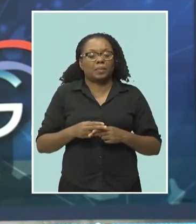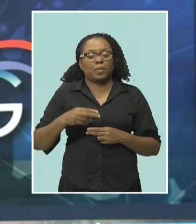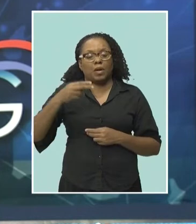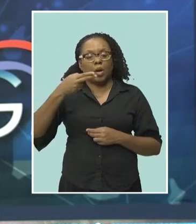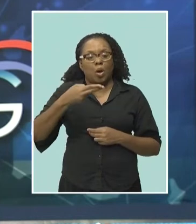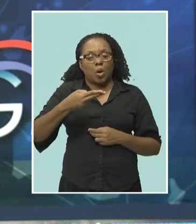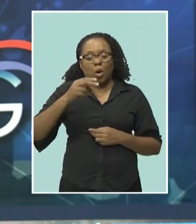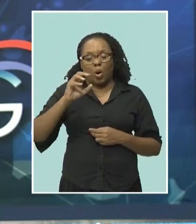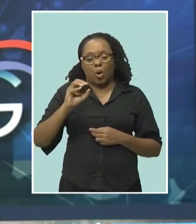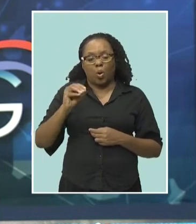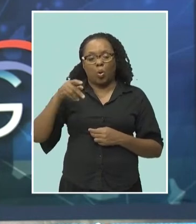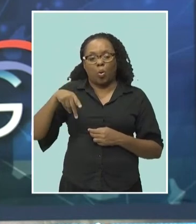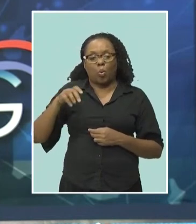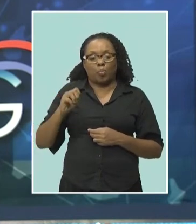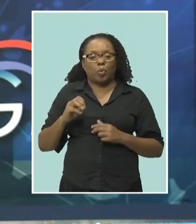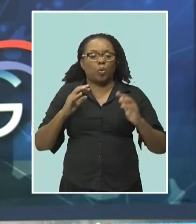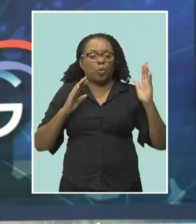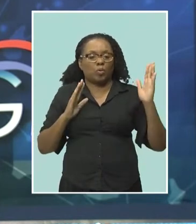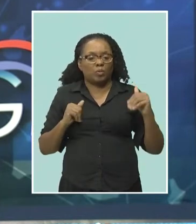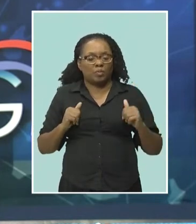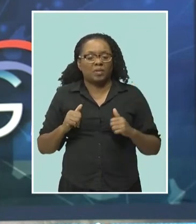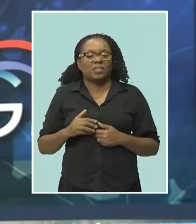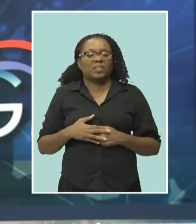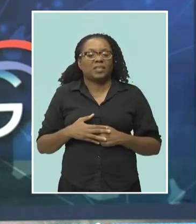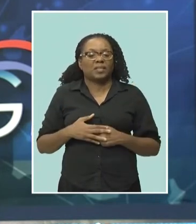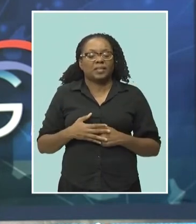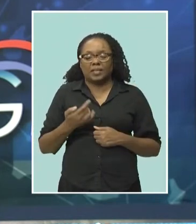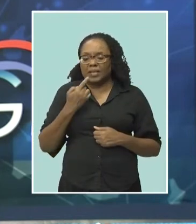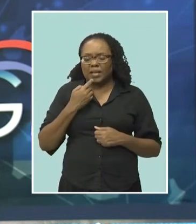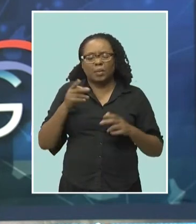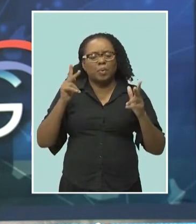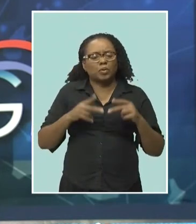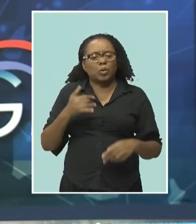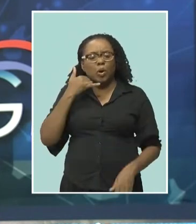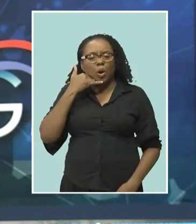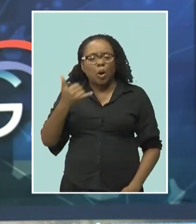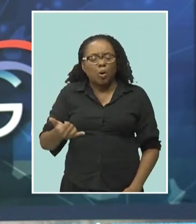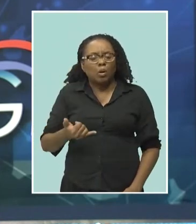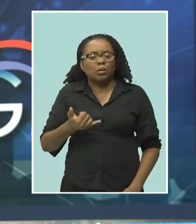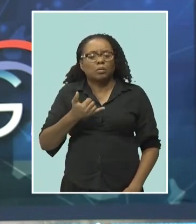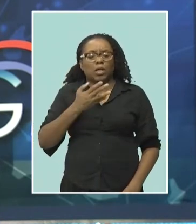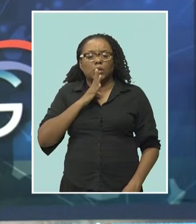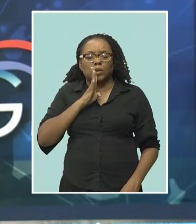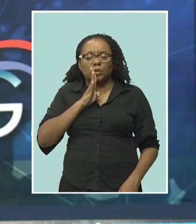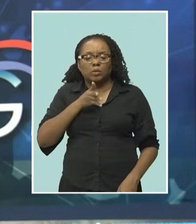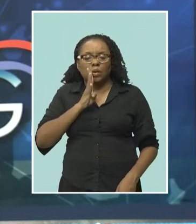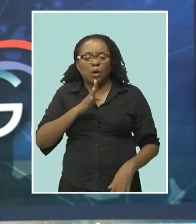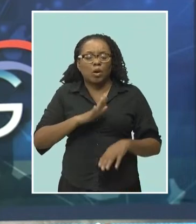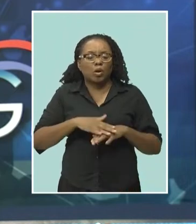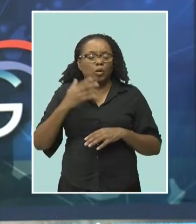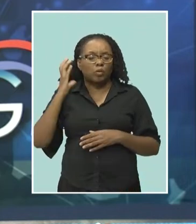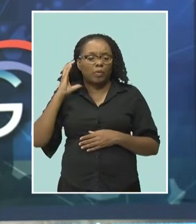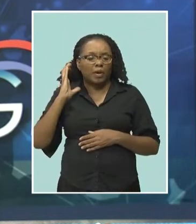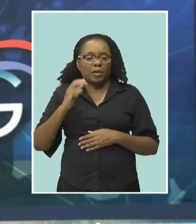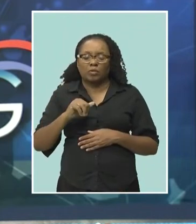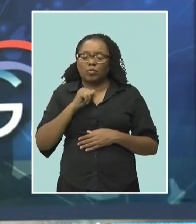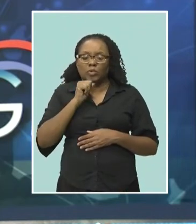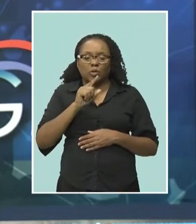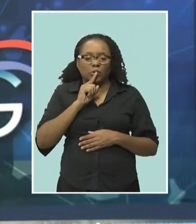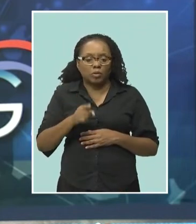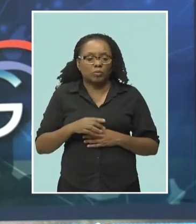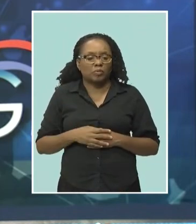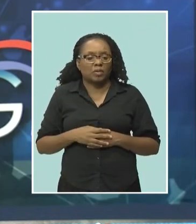accusations made against it by a caller on a radio program today. The firm says it was informed that unsubstantiated and